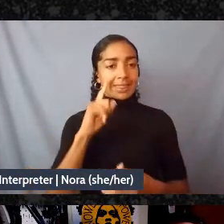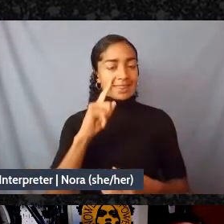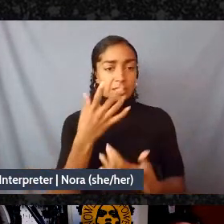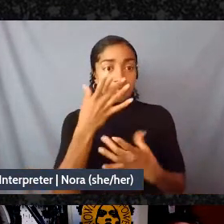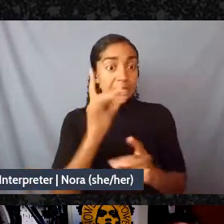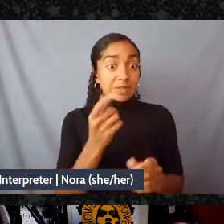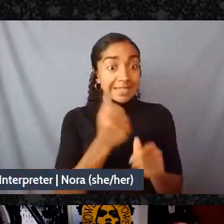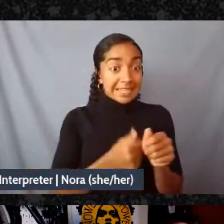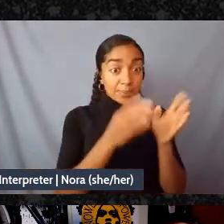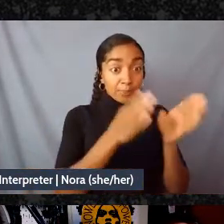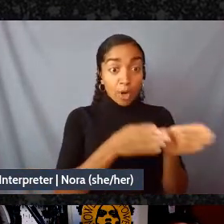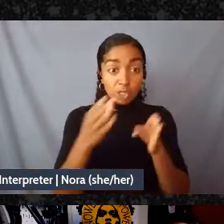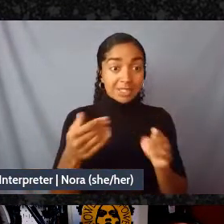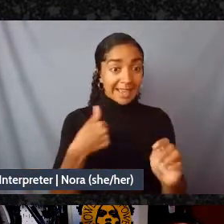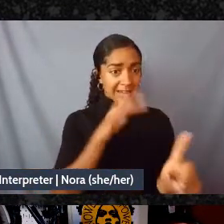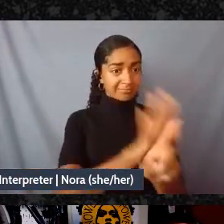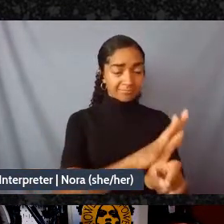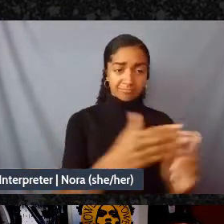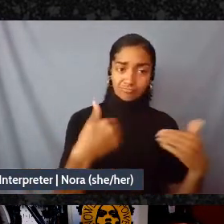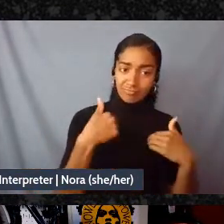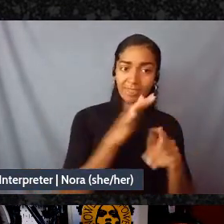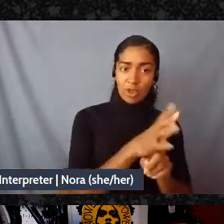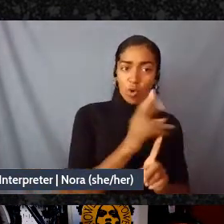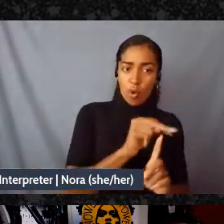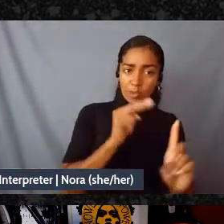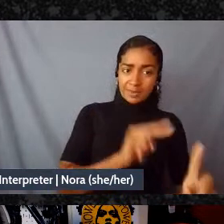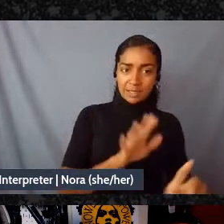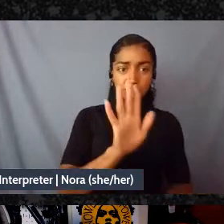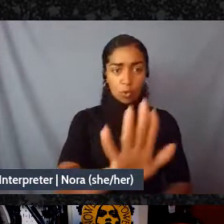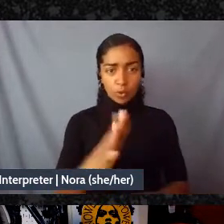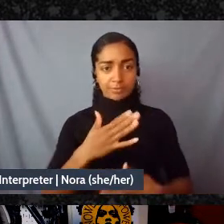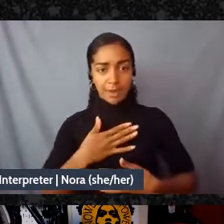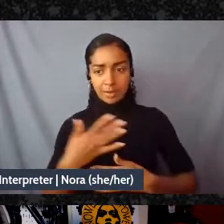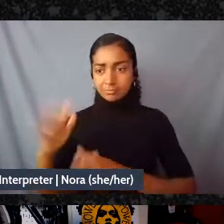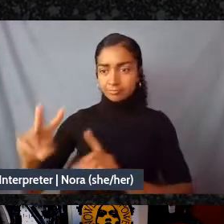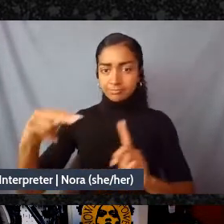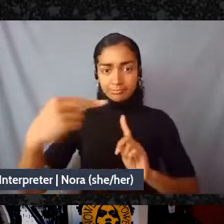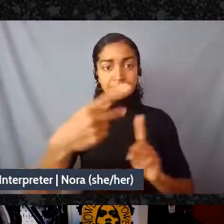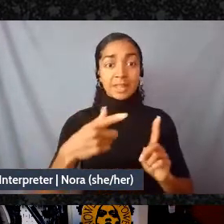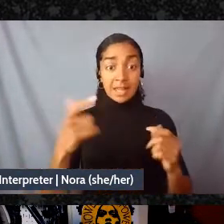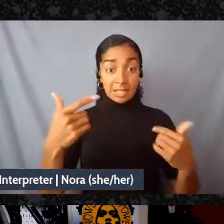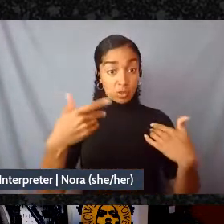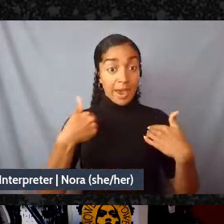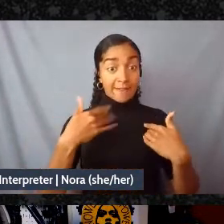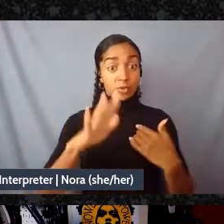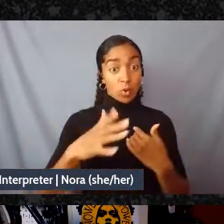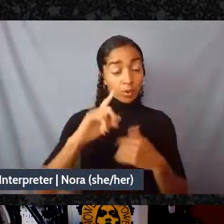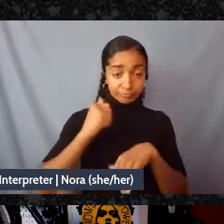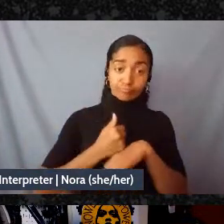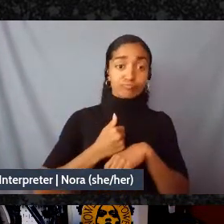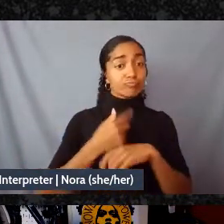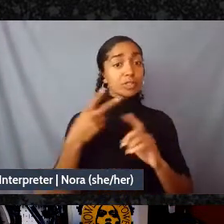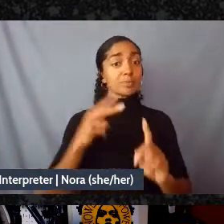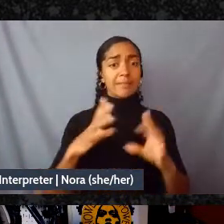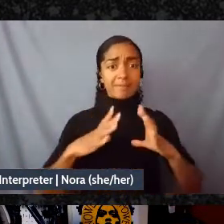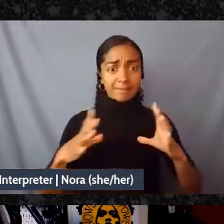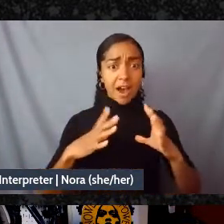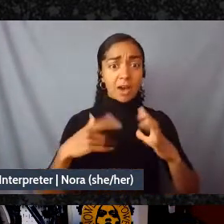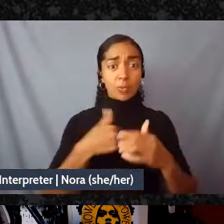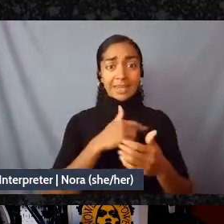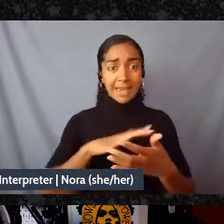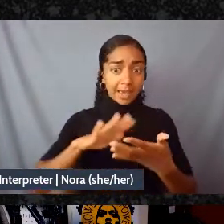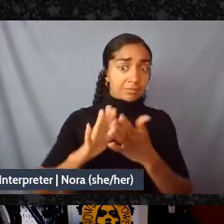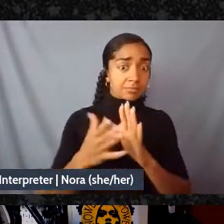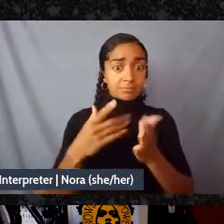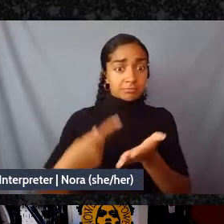have enough people holding their own I think that's where we actually get a functional society when we don't I think we end up with people being complicit